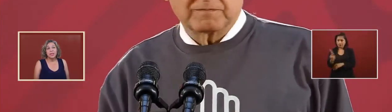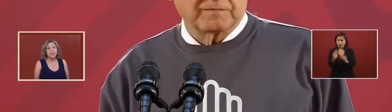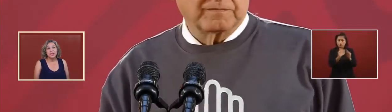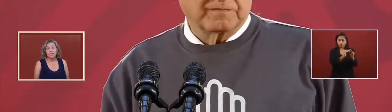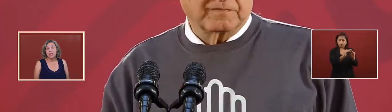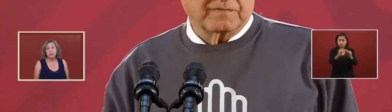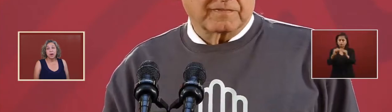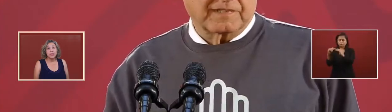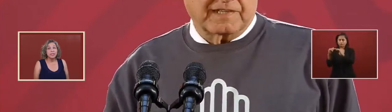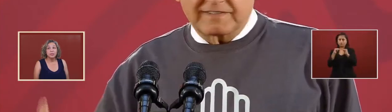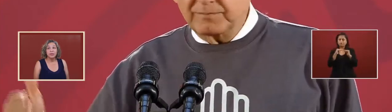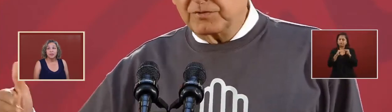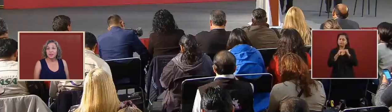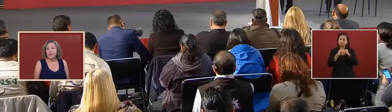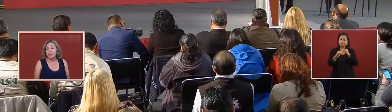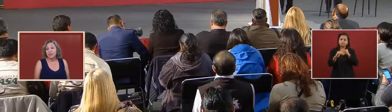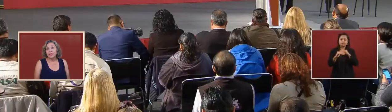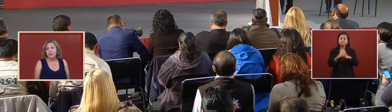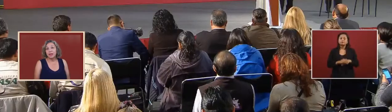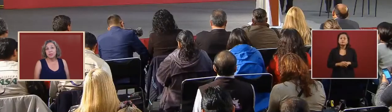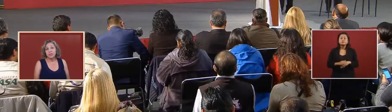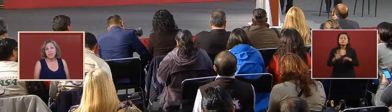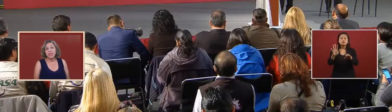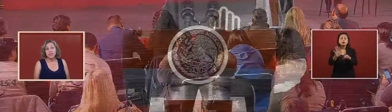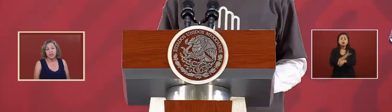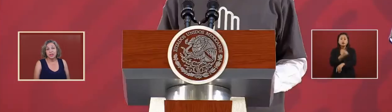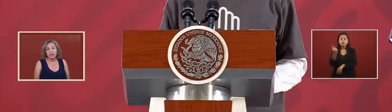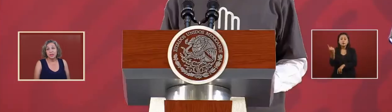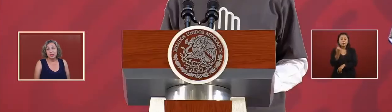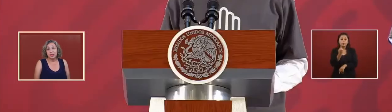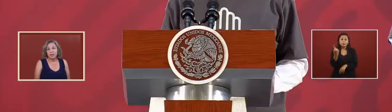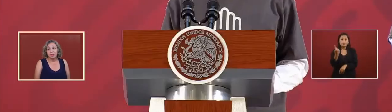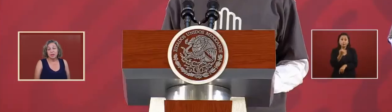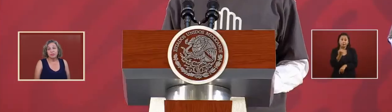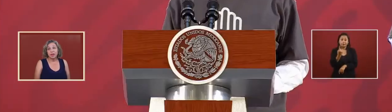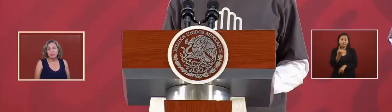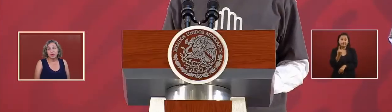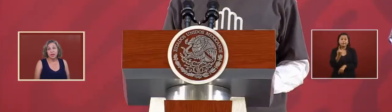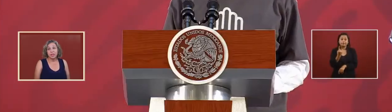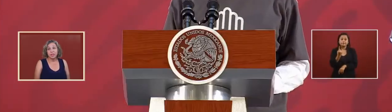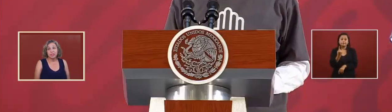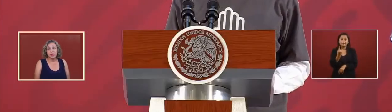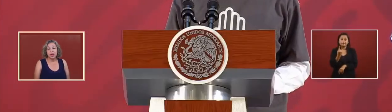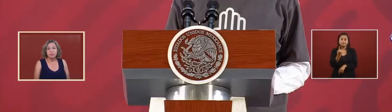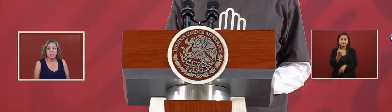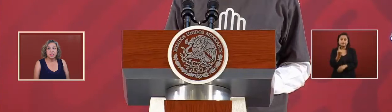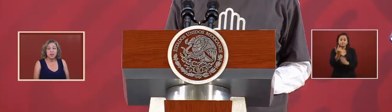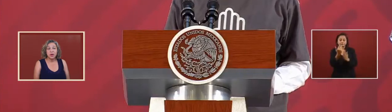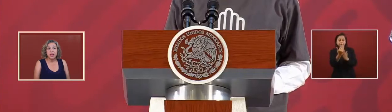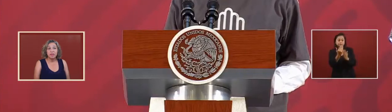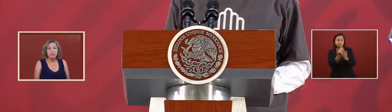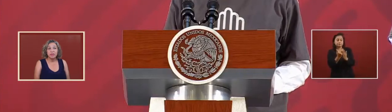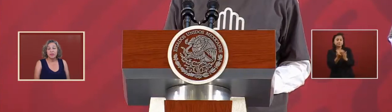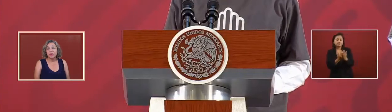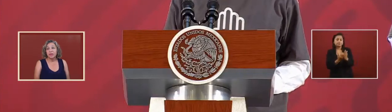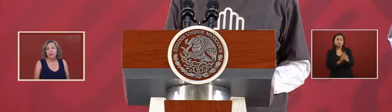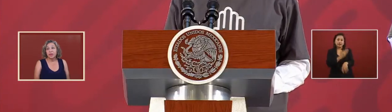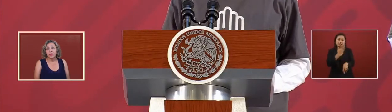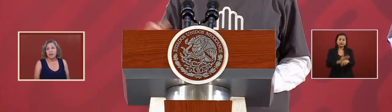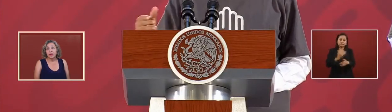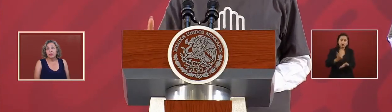because it is not possible that that procedure of converting these crimes into grave